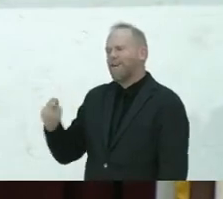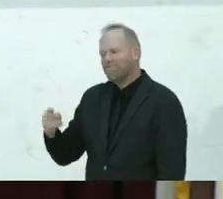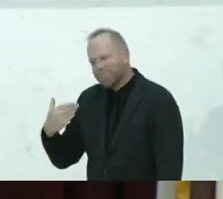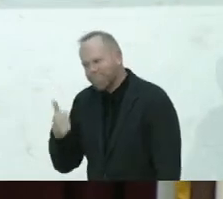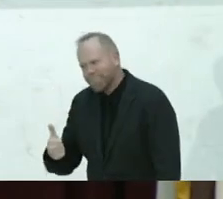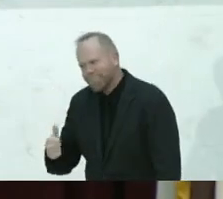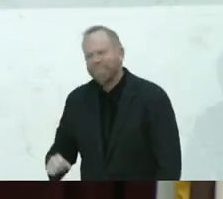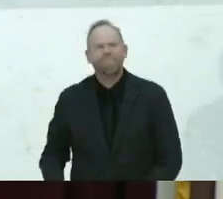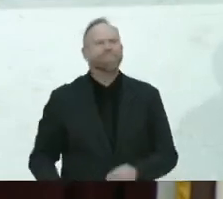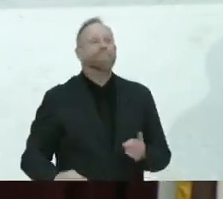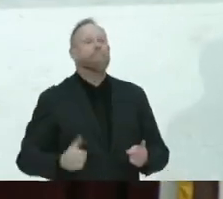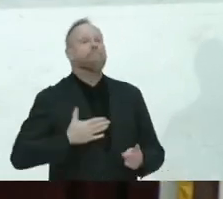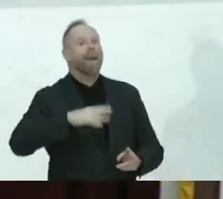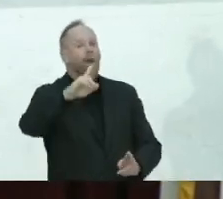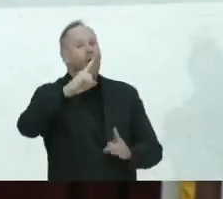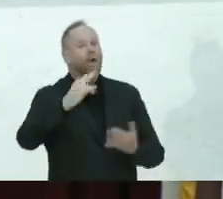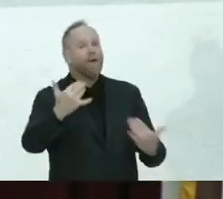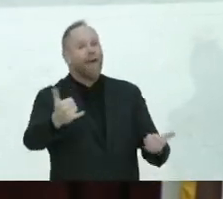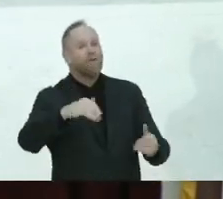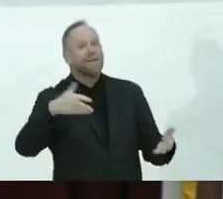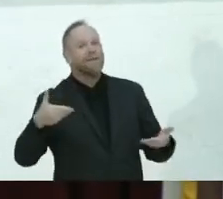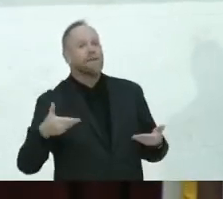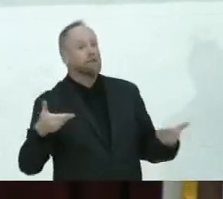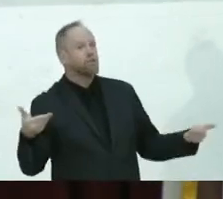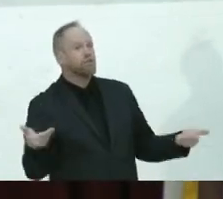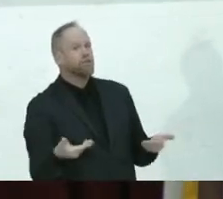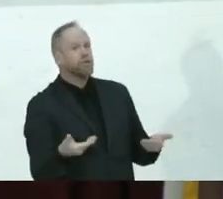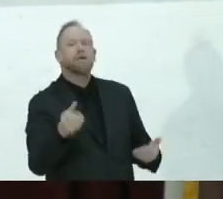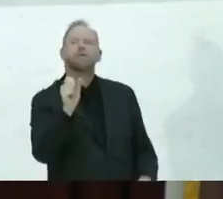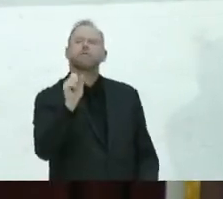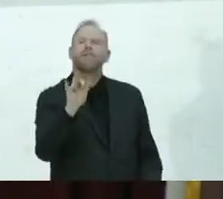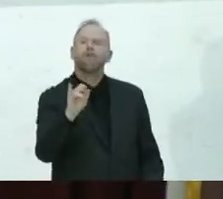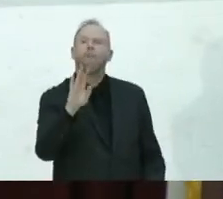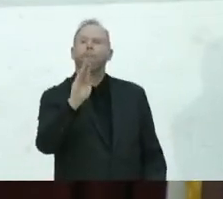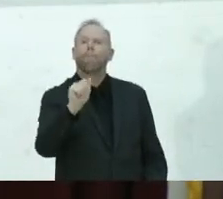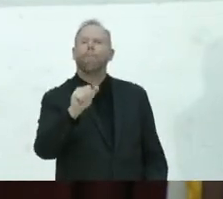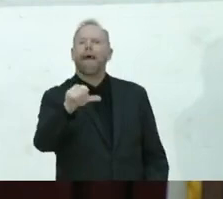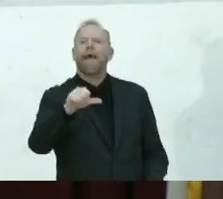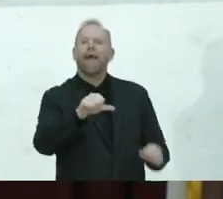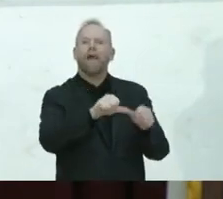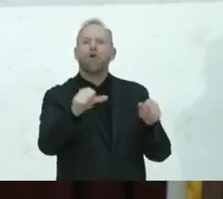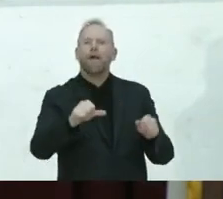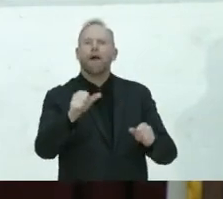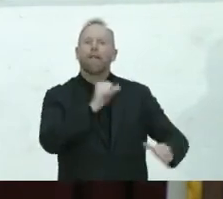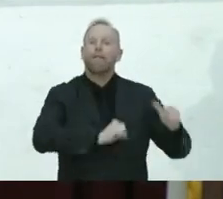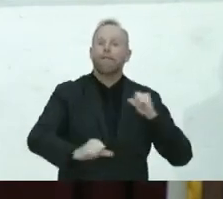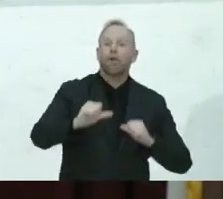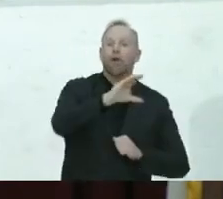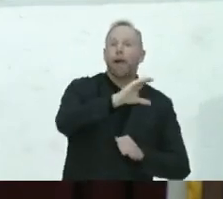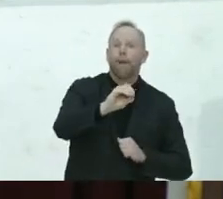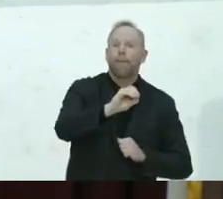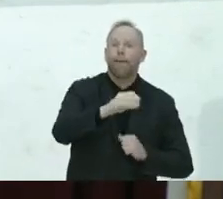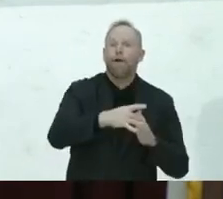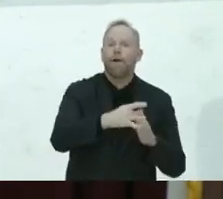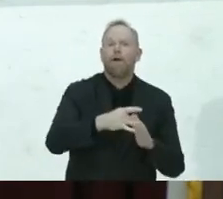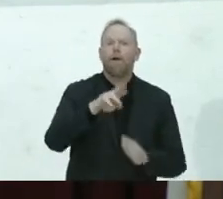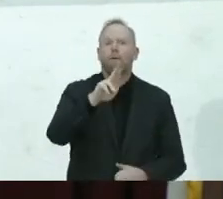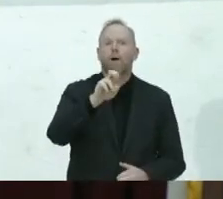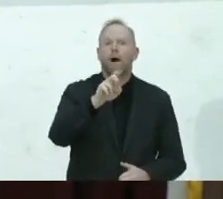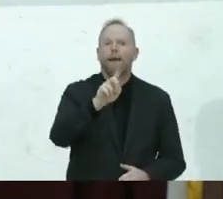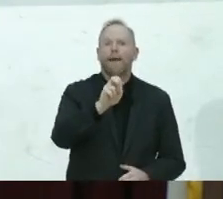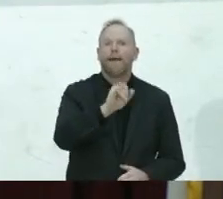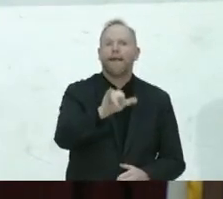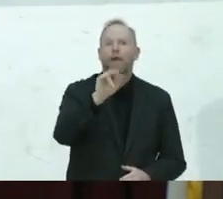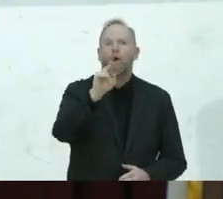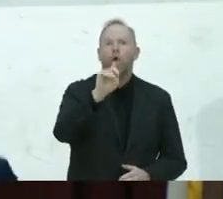It is now my honor to introduce the San Francisco Bay Area Theater Company led by Rodney Earl Jackson